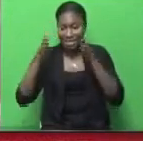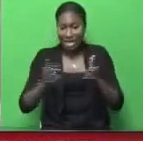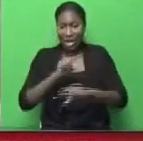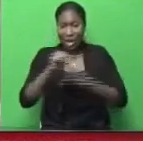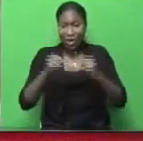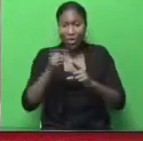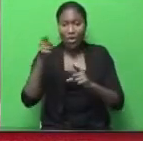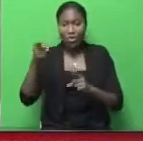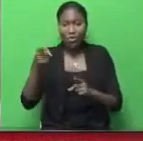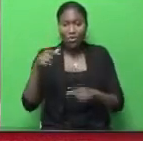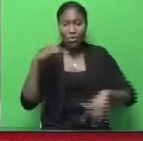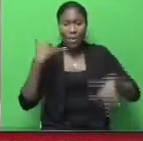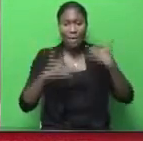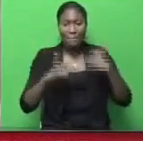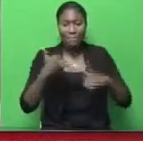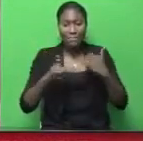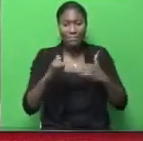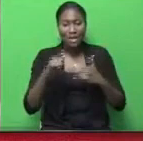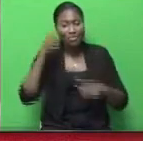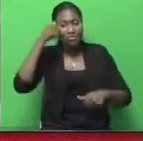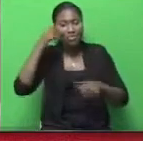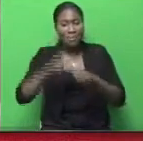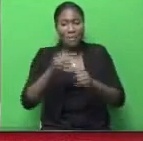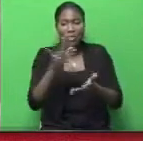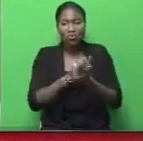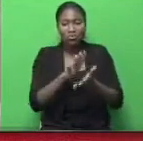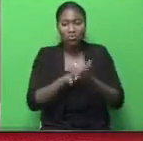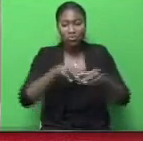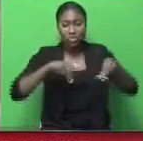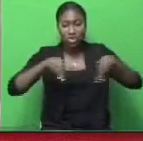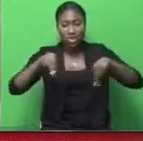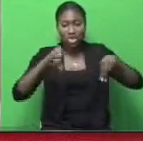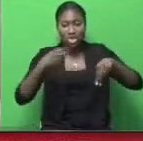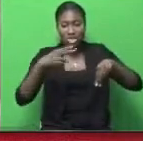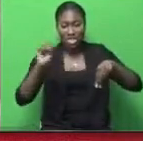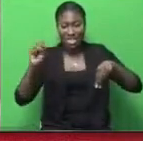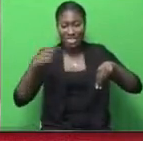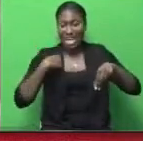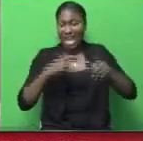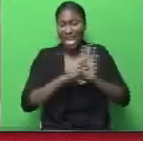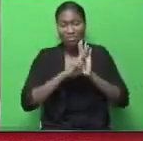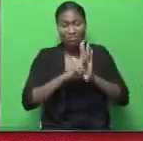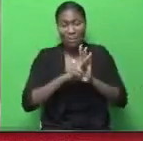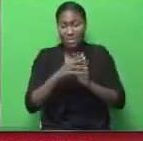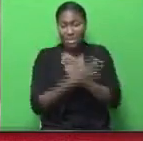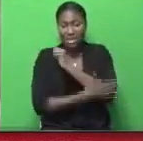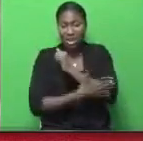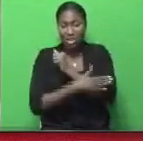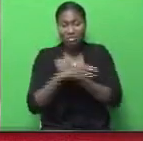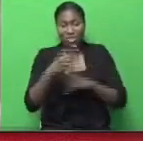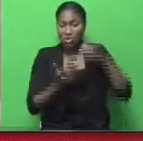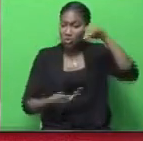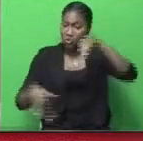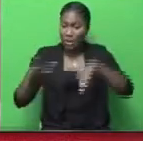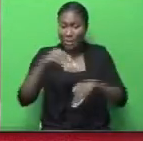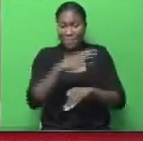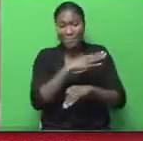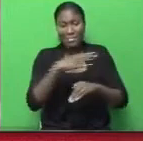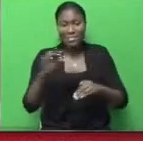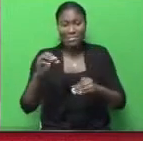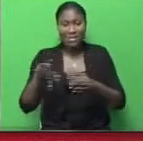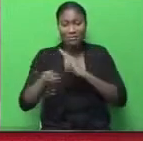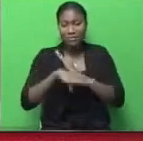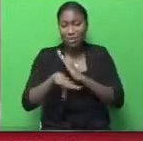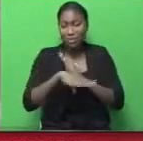were playing schoolboy chess, I was representing this country at swimming in the Central American and Caribbean region and